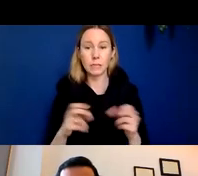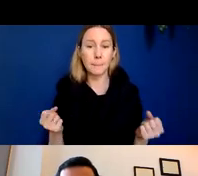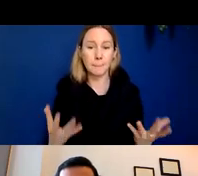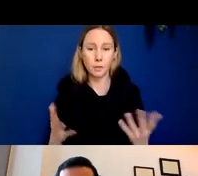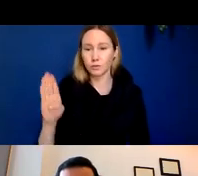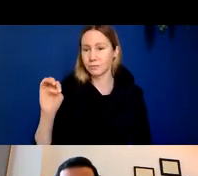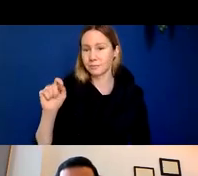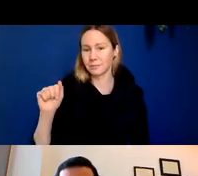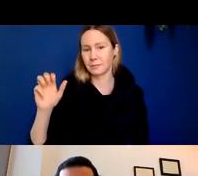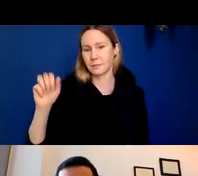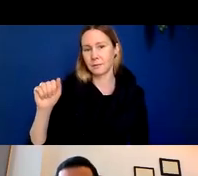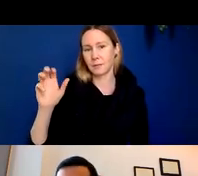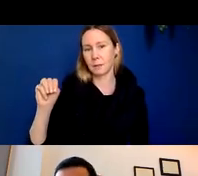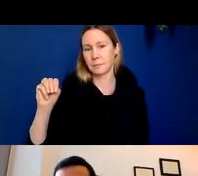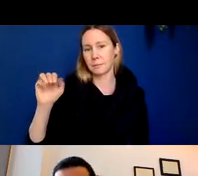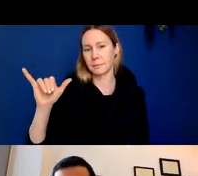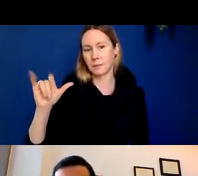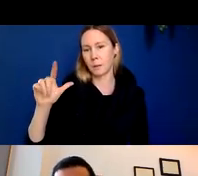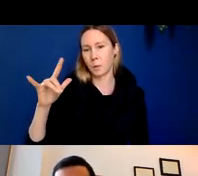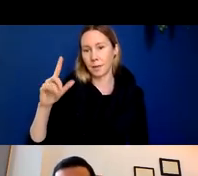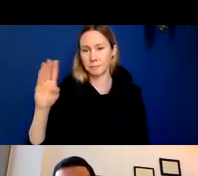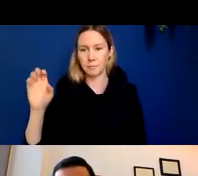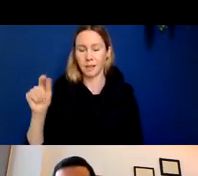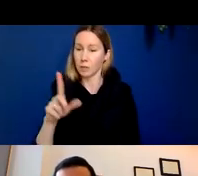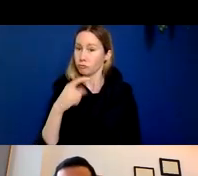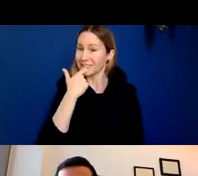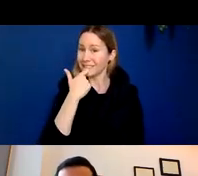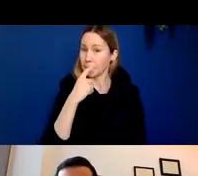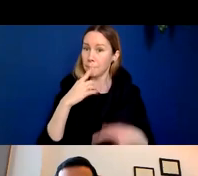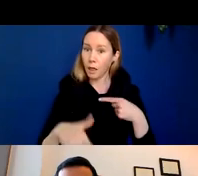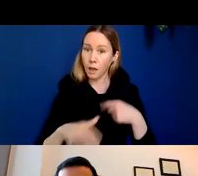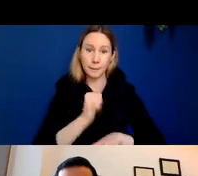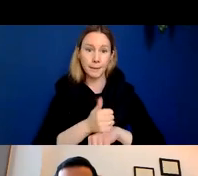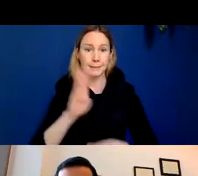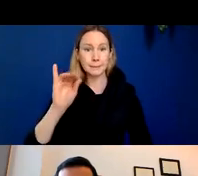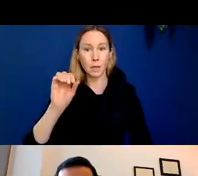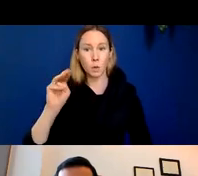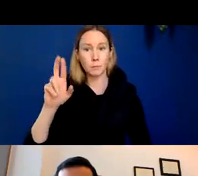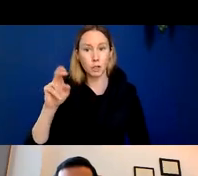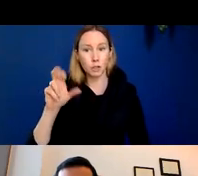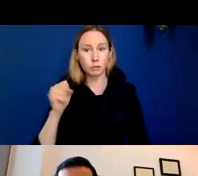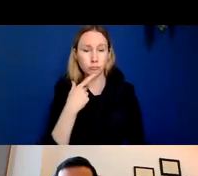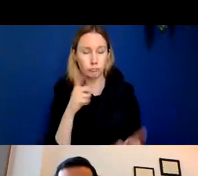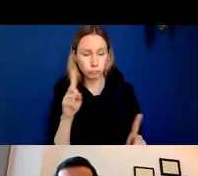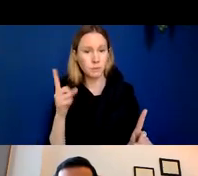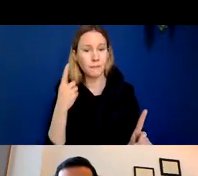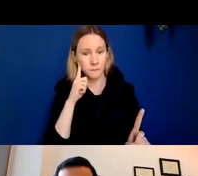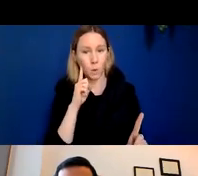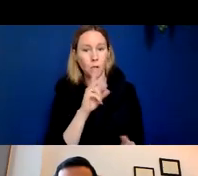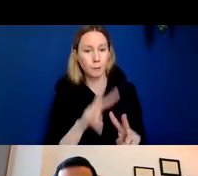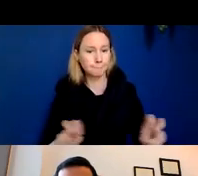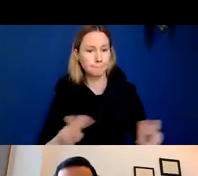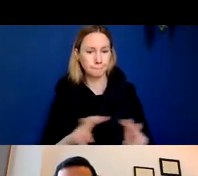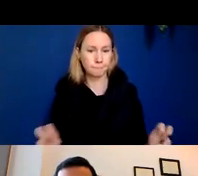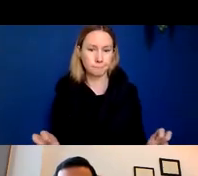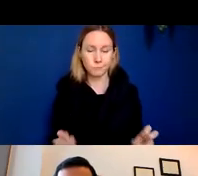beta in a person's brain. Actually, just recently, blood-based biomarkers have been validated for clinical use to assess the amount